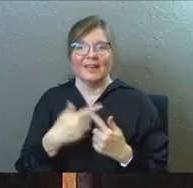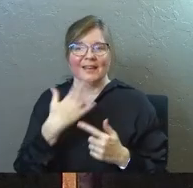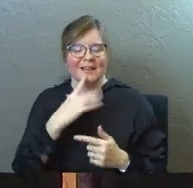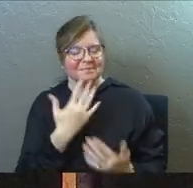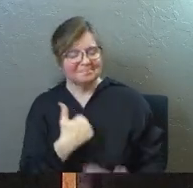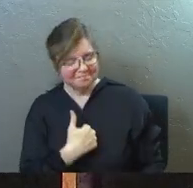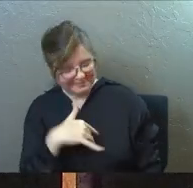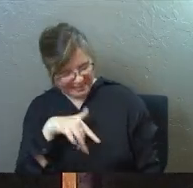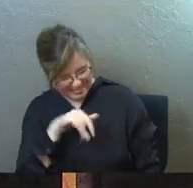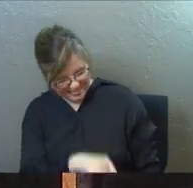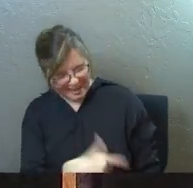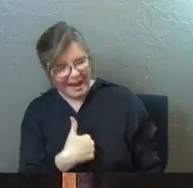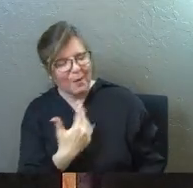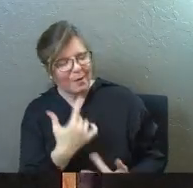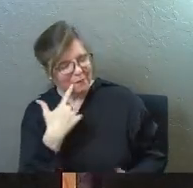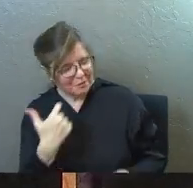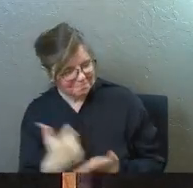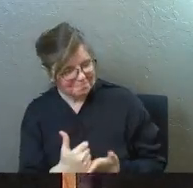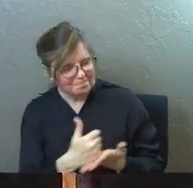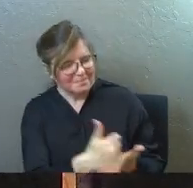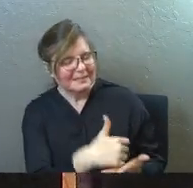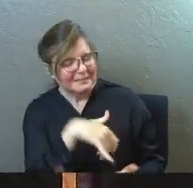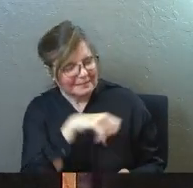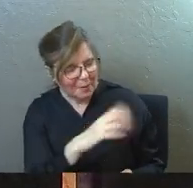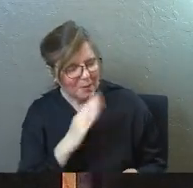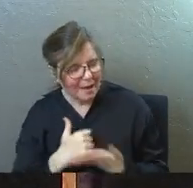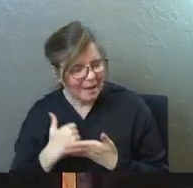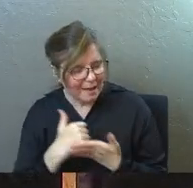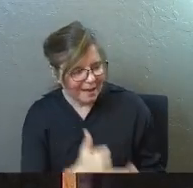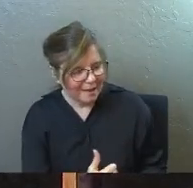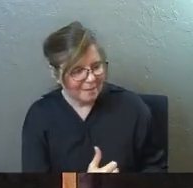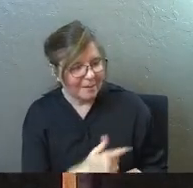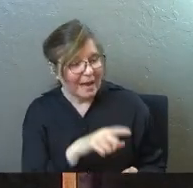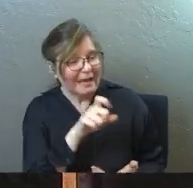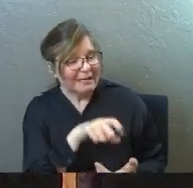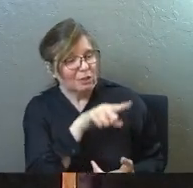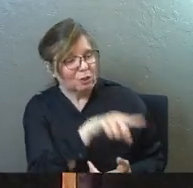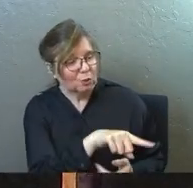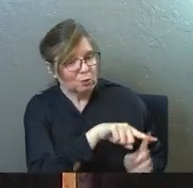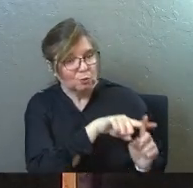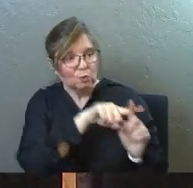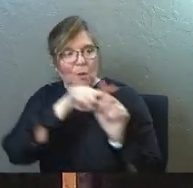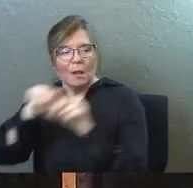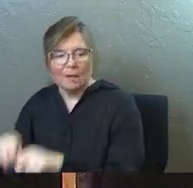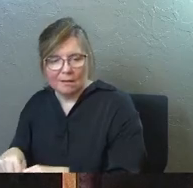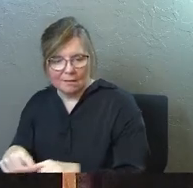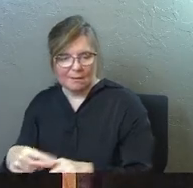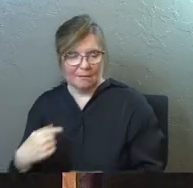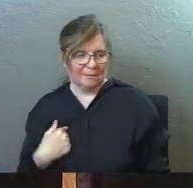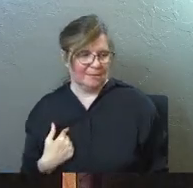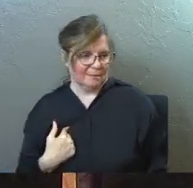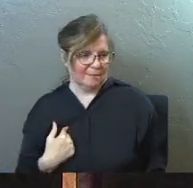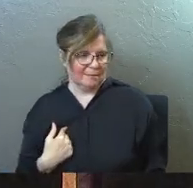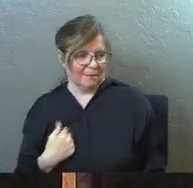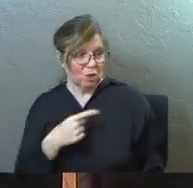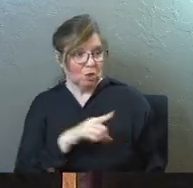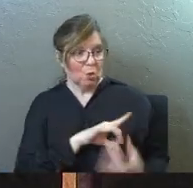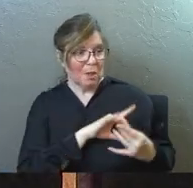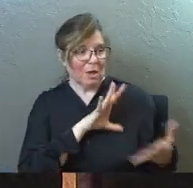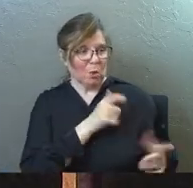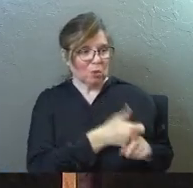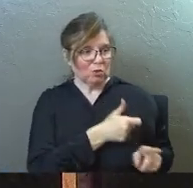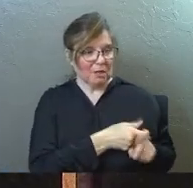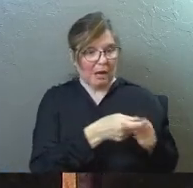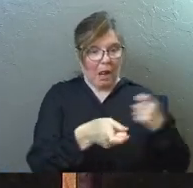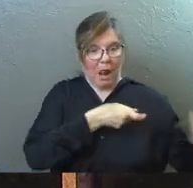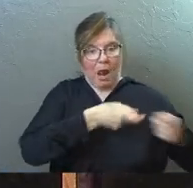prayer. I was waiting for you to say that. Because that's what I was really after was this surrender and you letting go of your